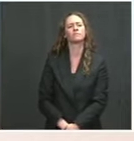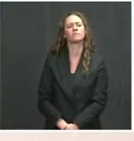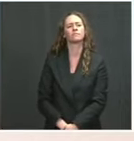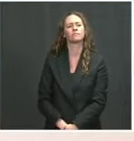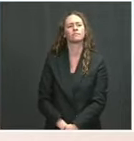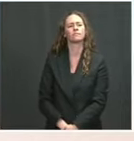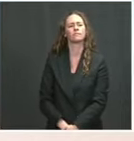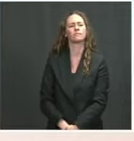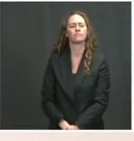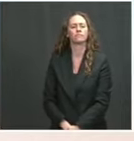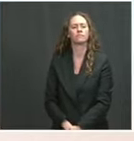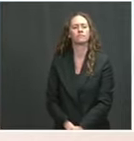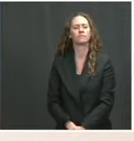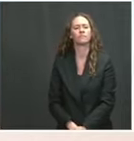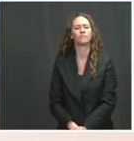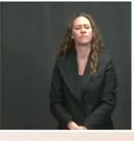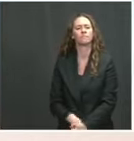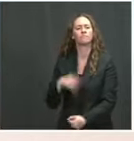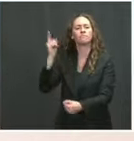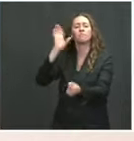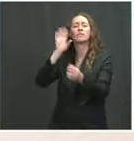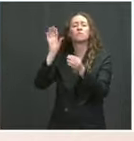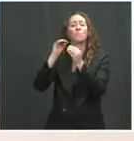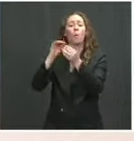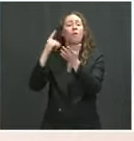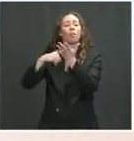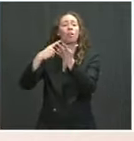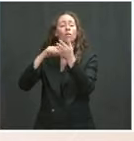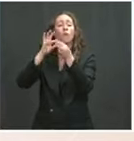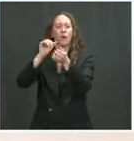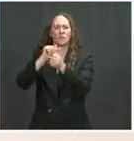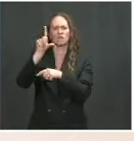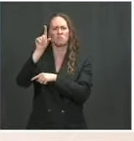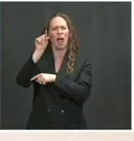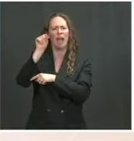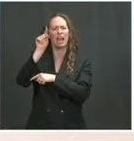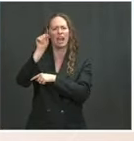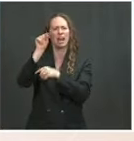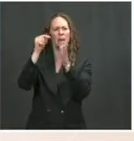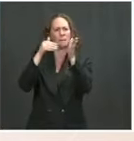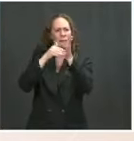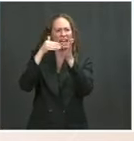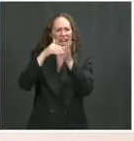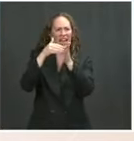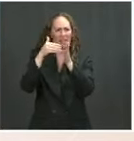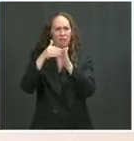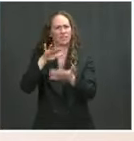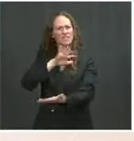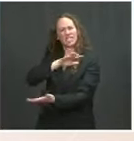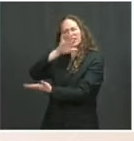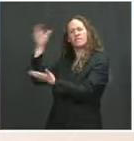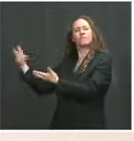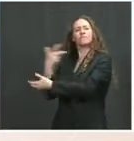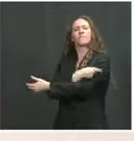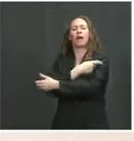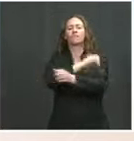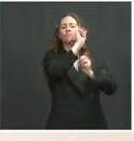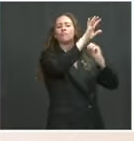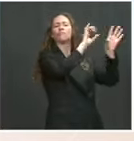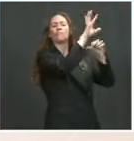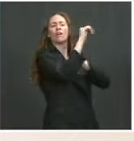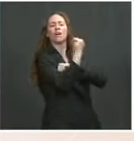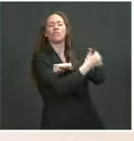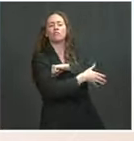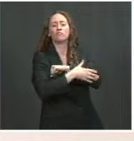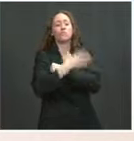countries battling the pandemic by the end of June. This is in addition to sending all of the manufactured AstraZeneca vaccine doses overseas during May